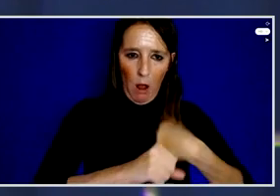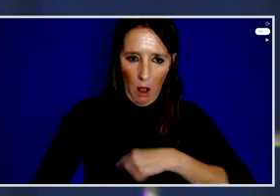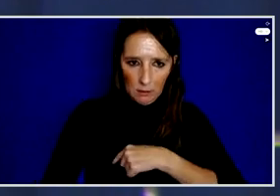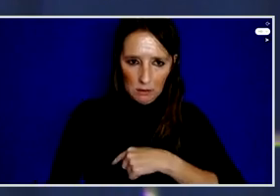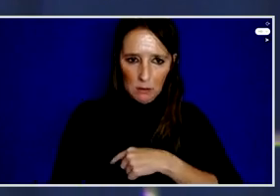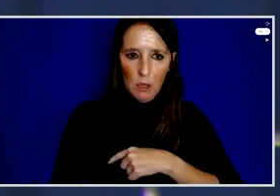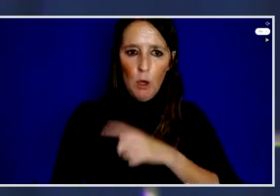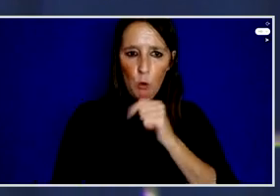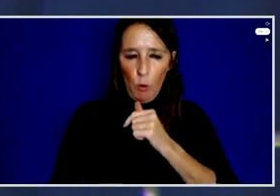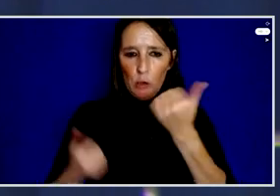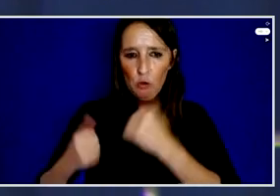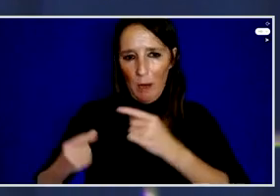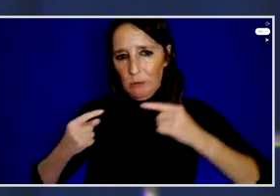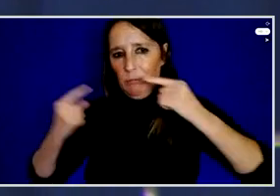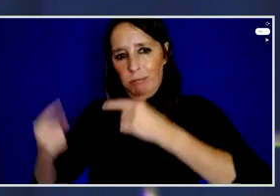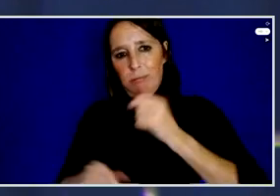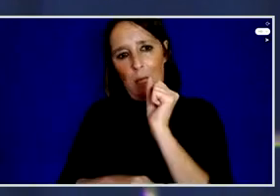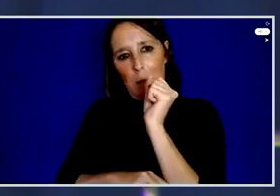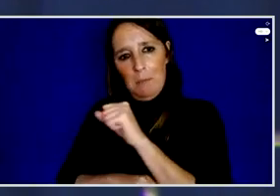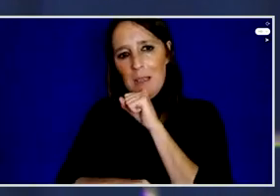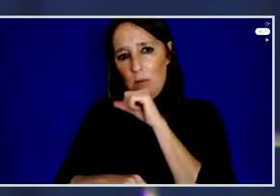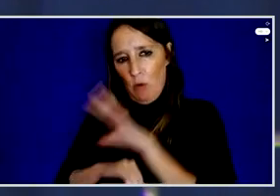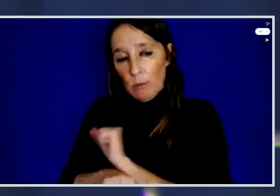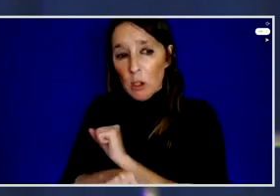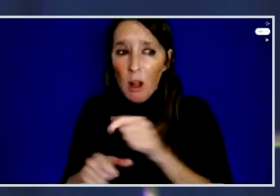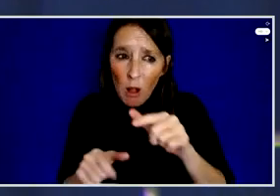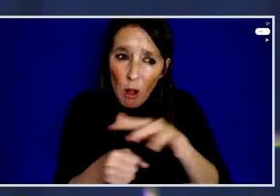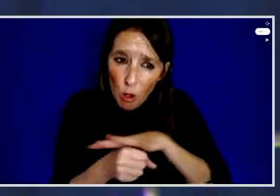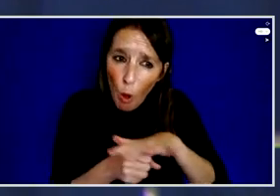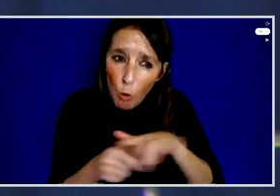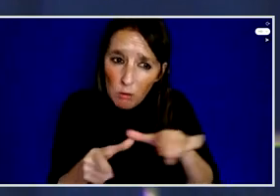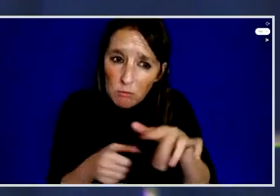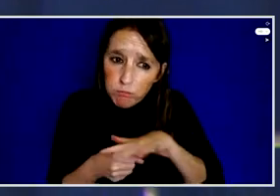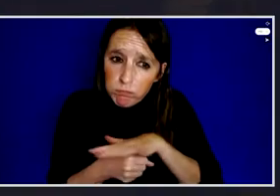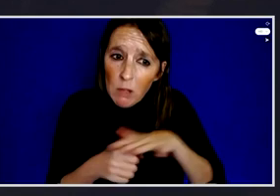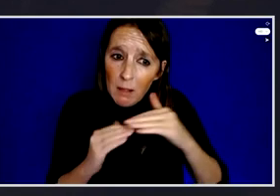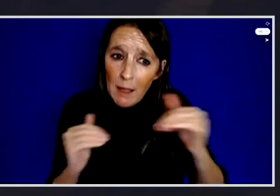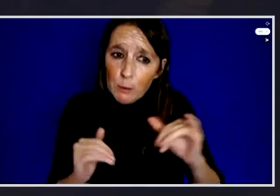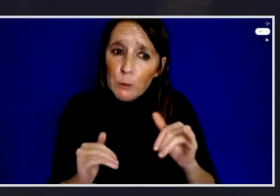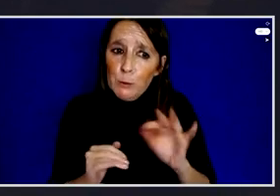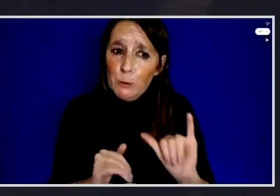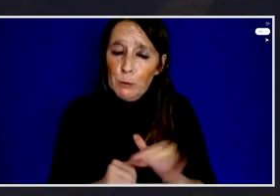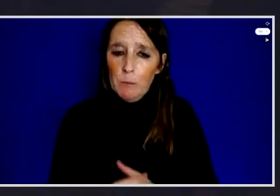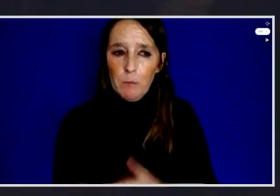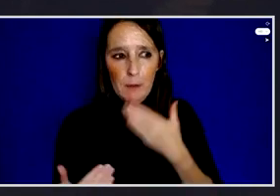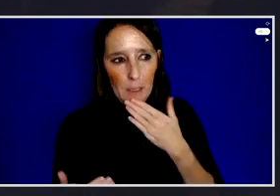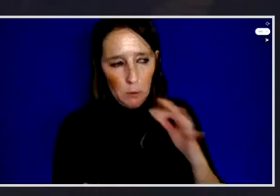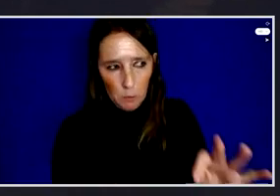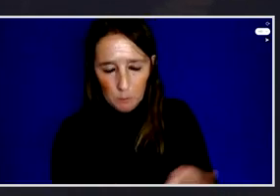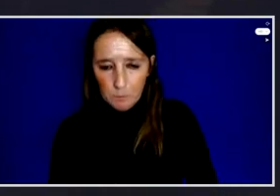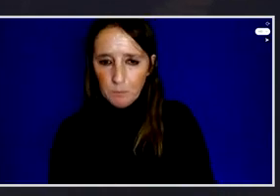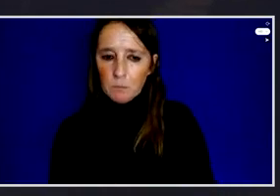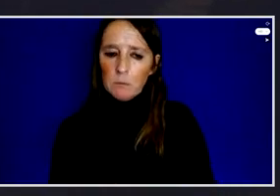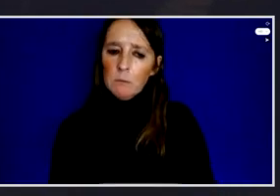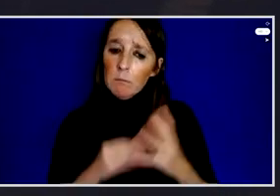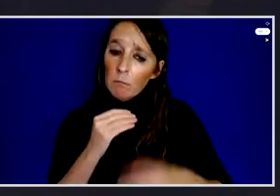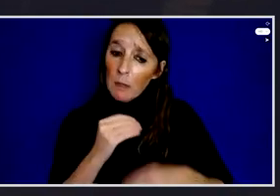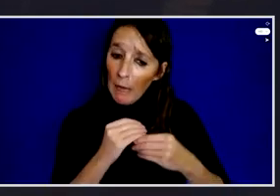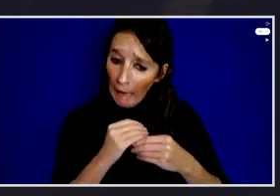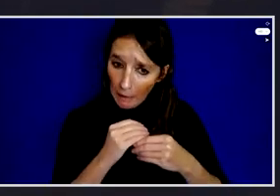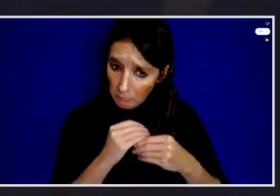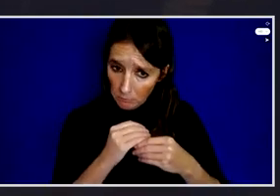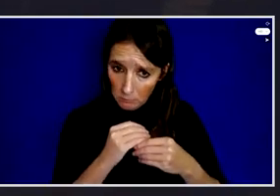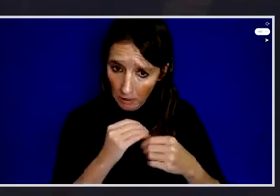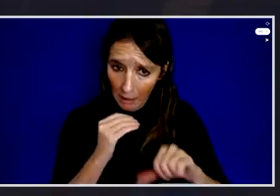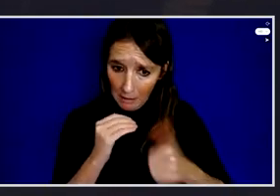at the local level is very key and important. Good, thanks for sharing that. Rosina, is there anything you want to add on this you started to talk about a little bit